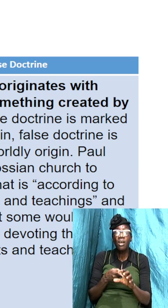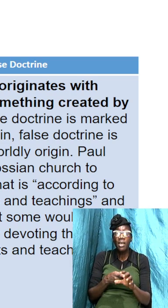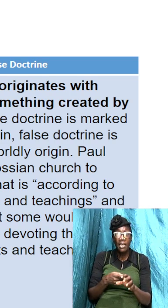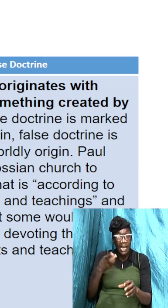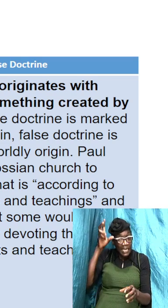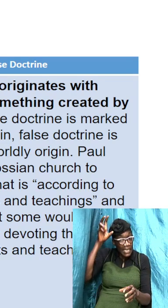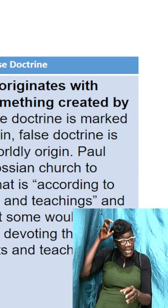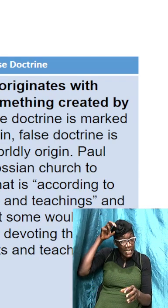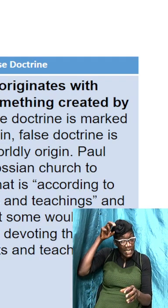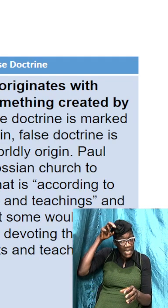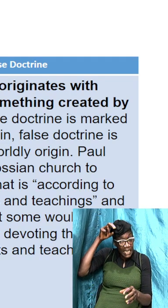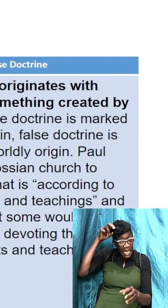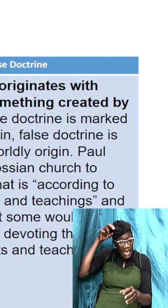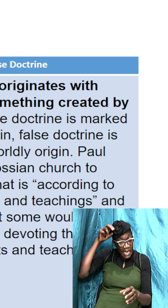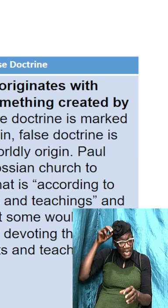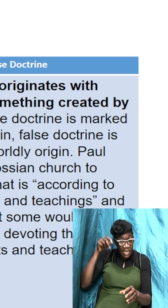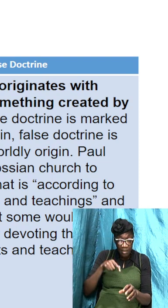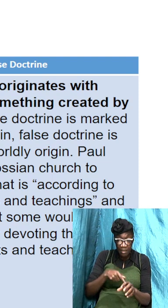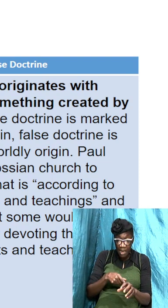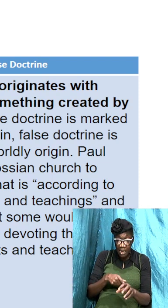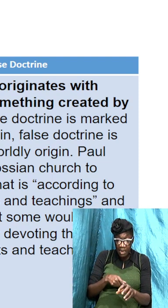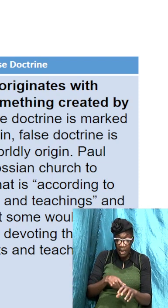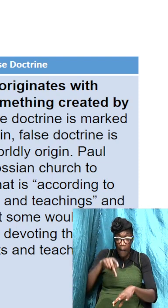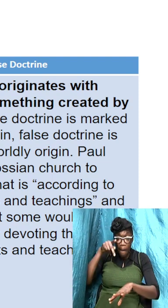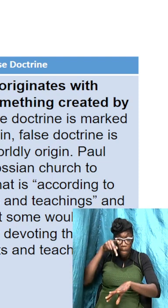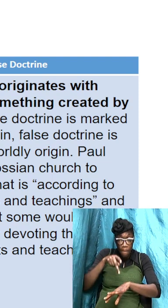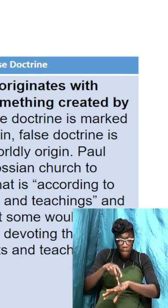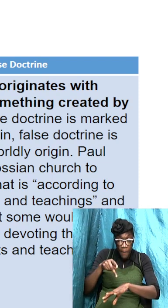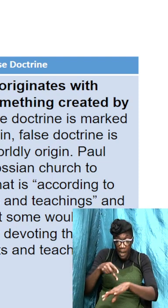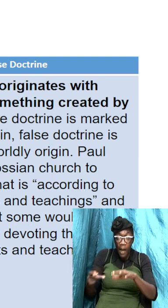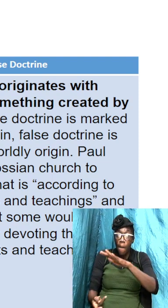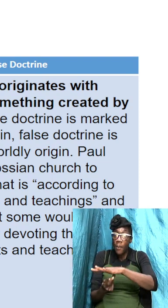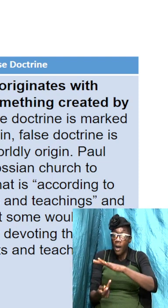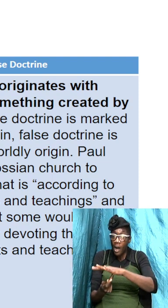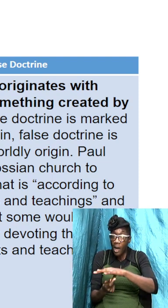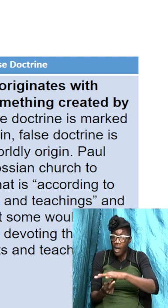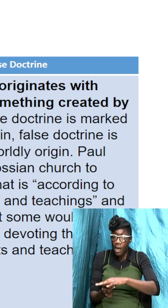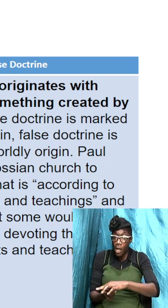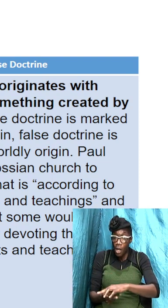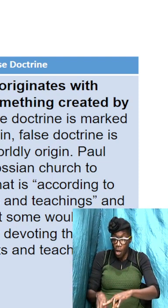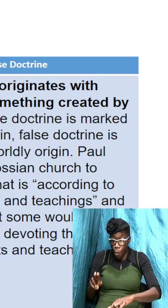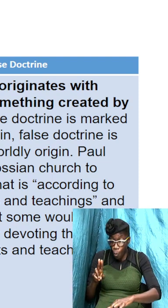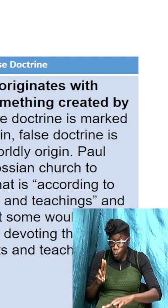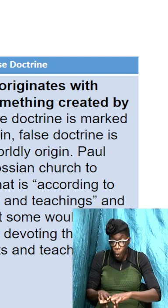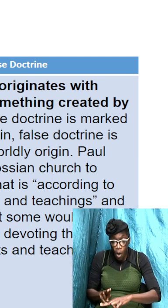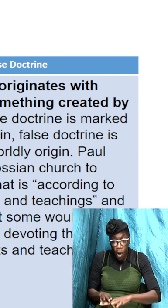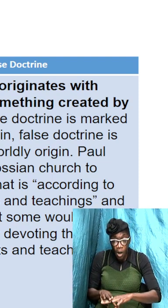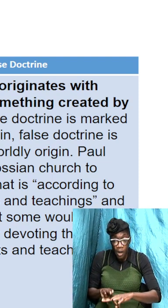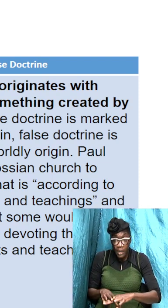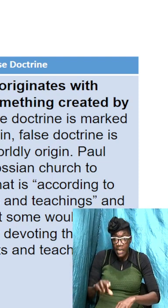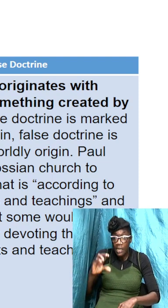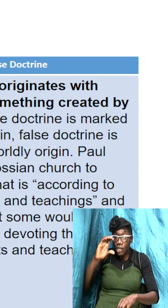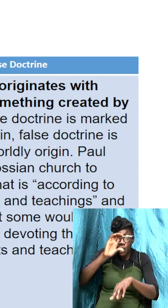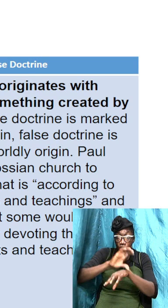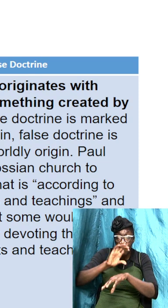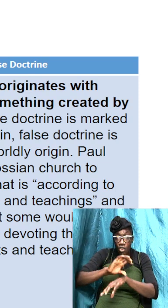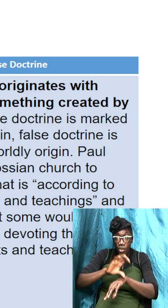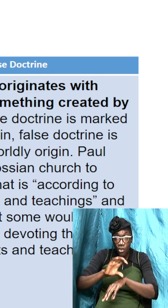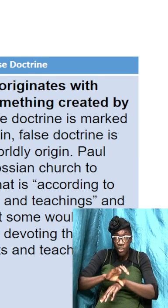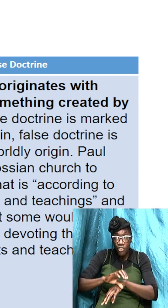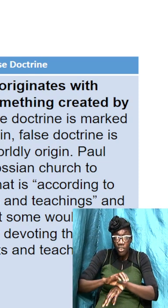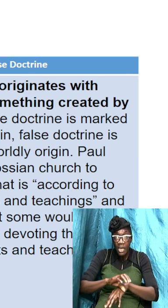Paul warned the Colossians church to avoid doctrine that is according to human